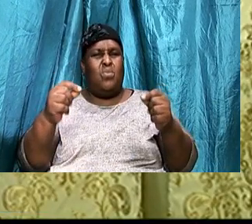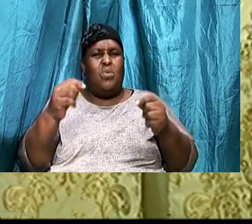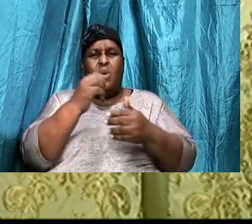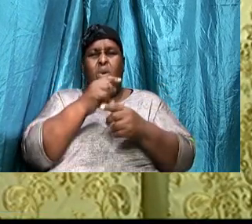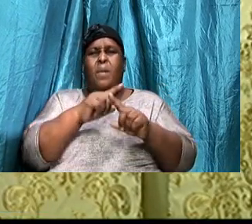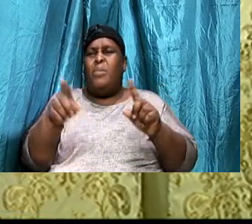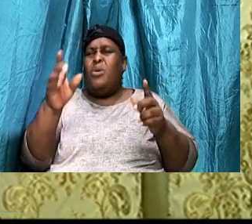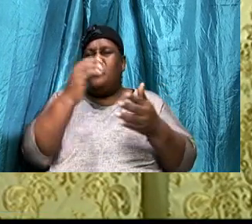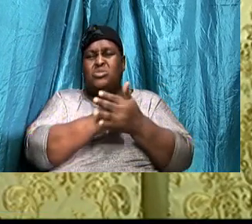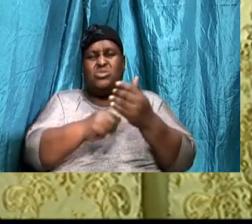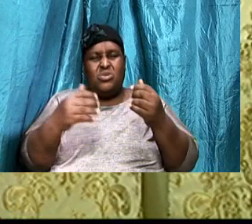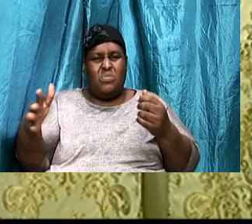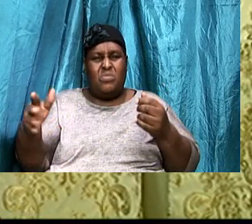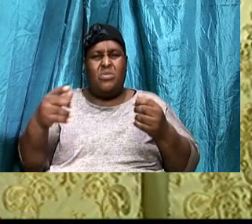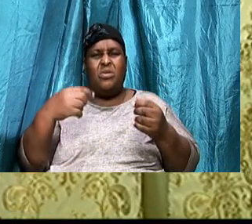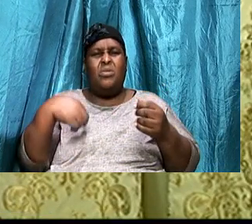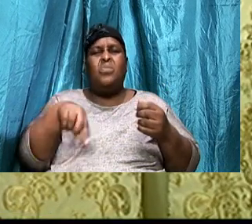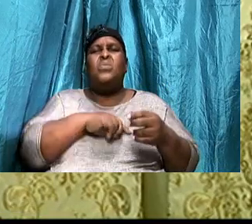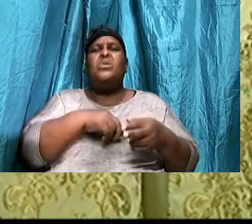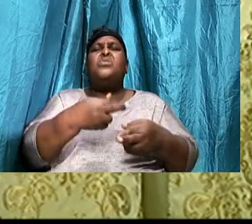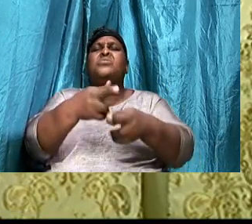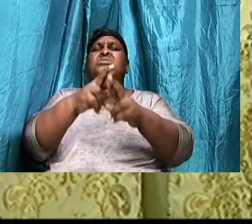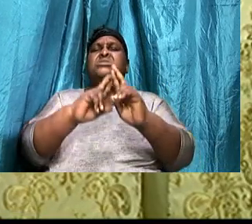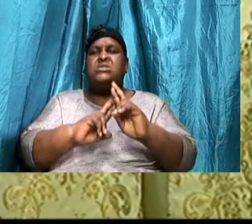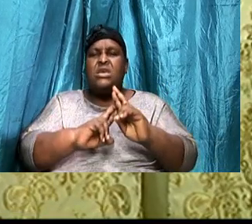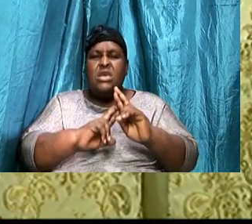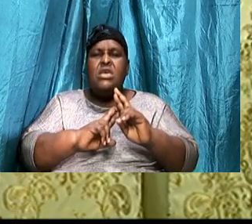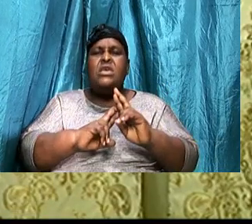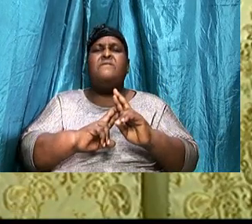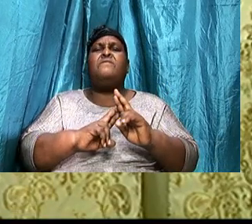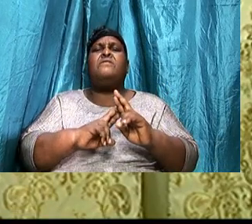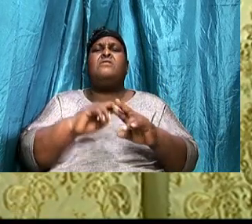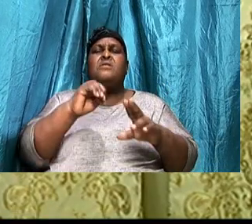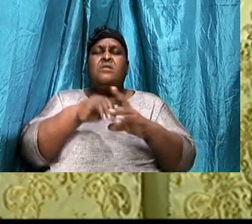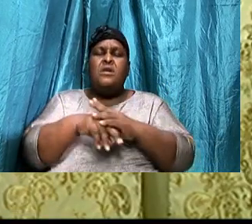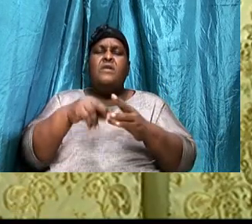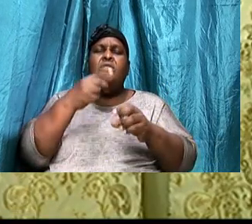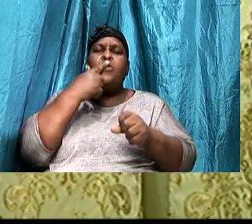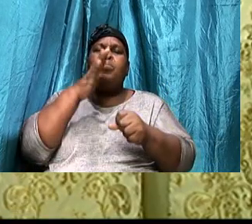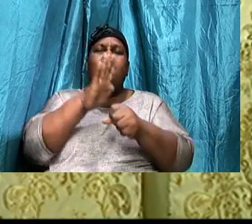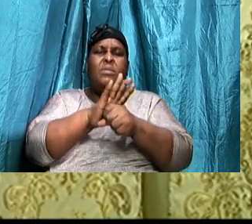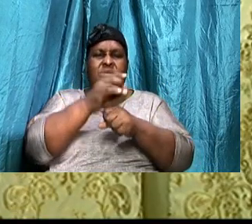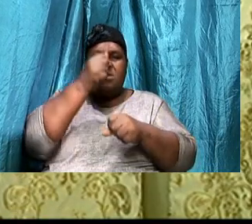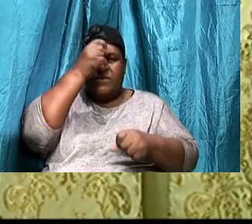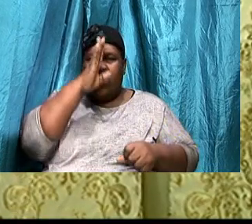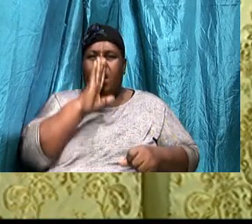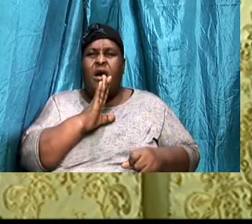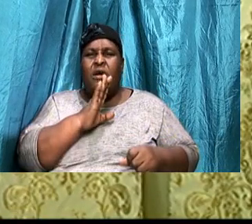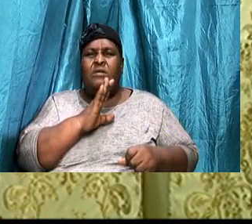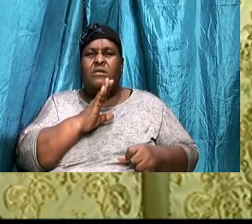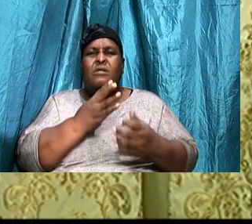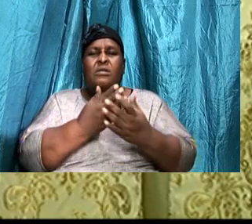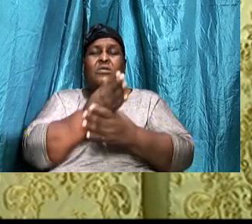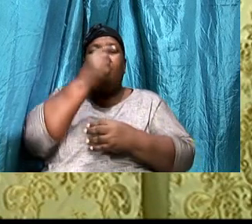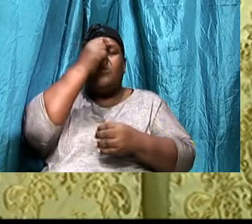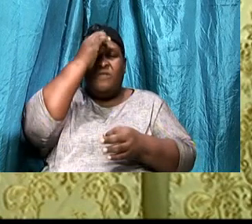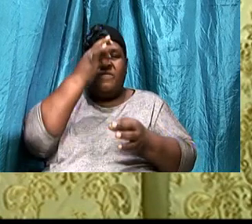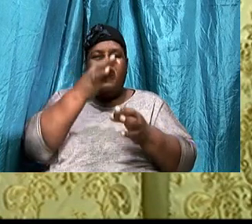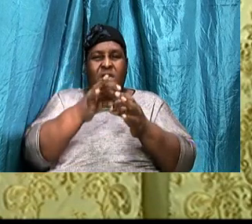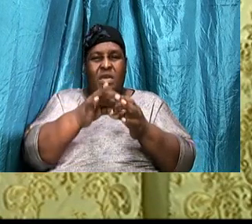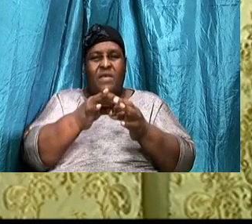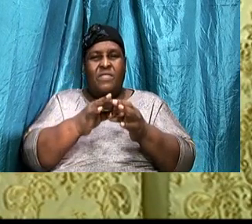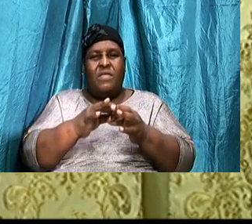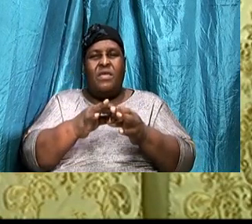the promises of God, Through faith in Jesus, We receive forgiveness of sins, And we are